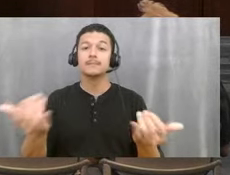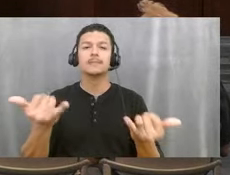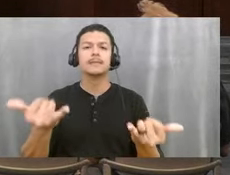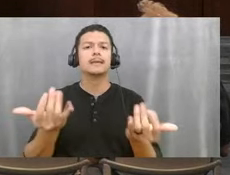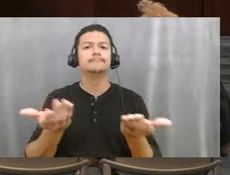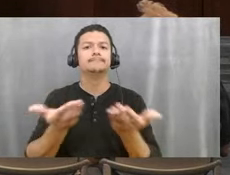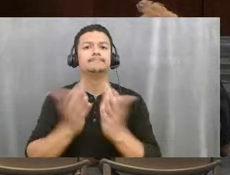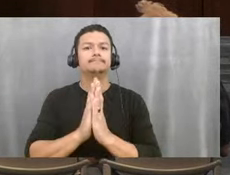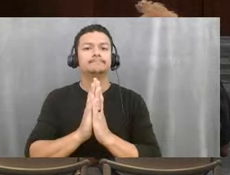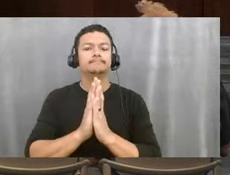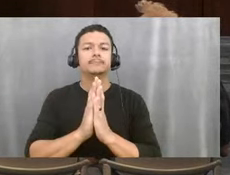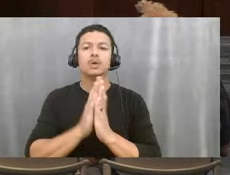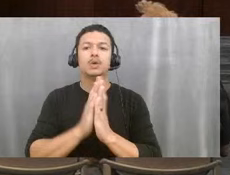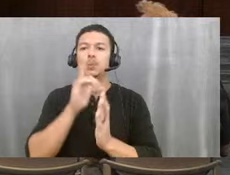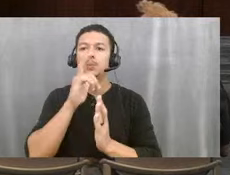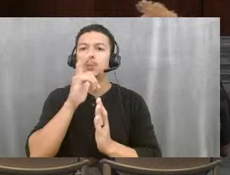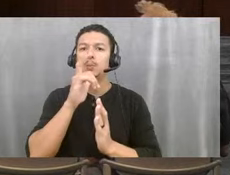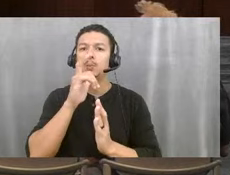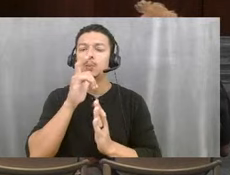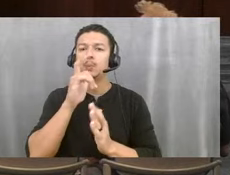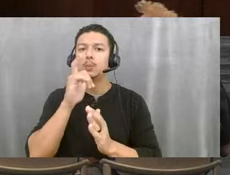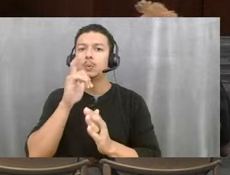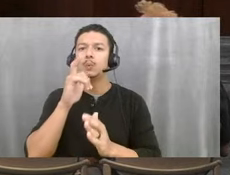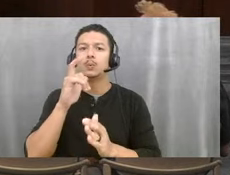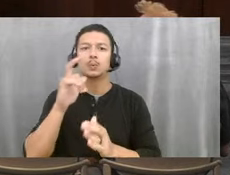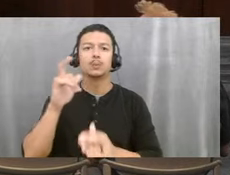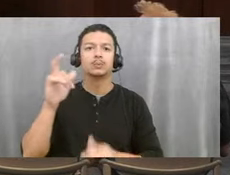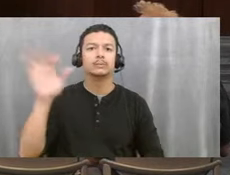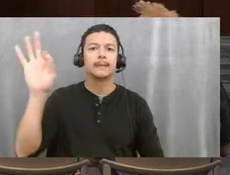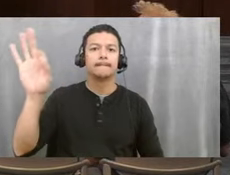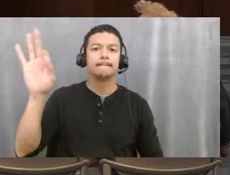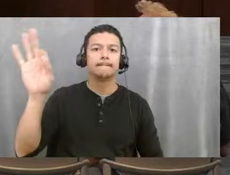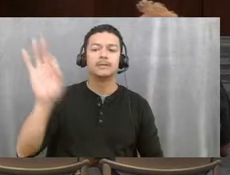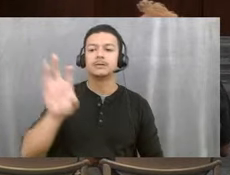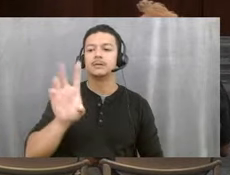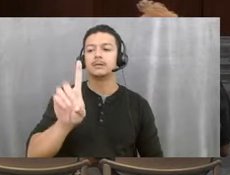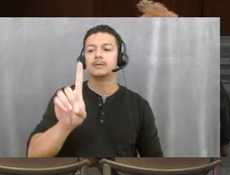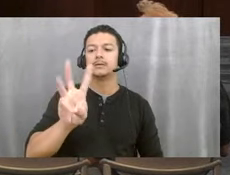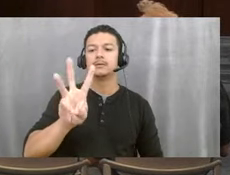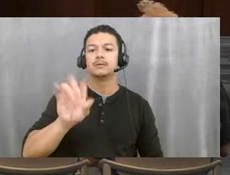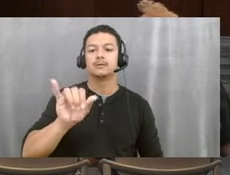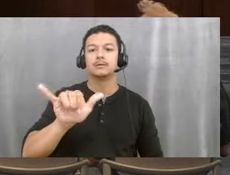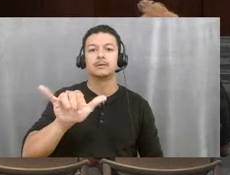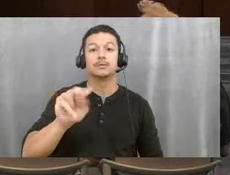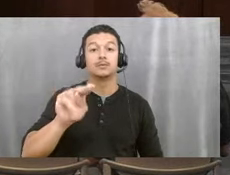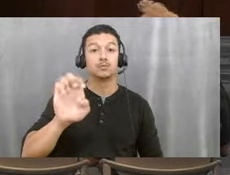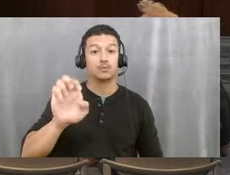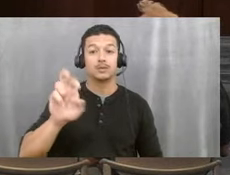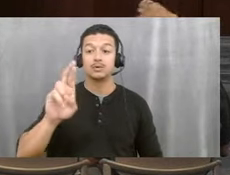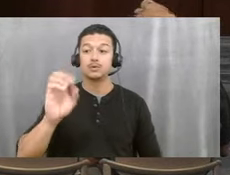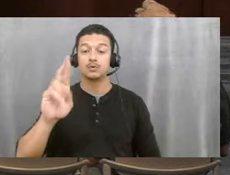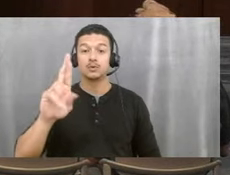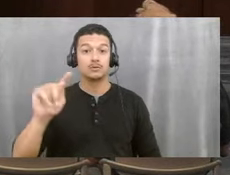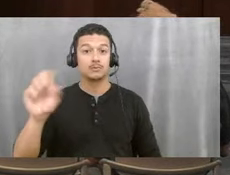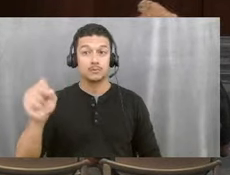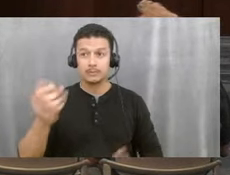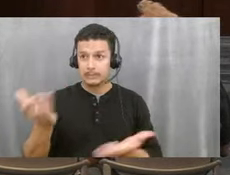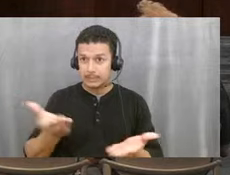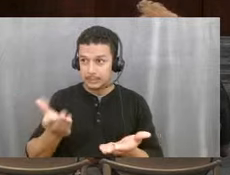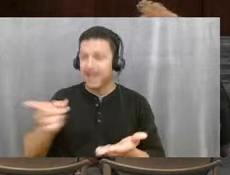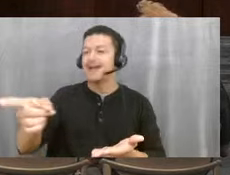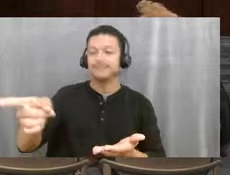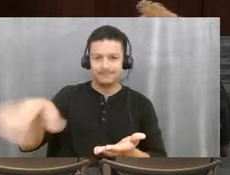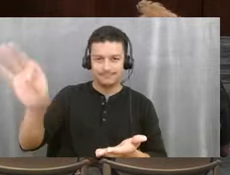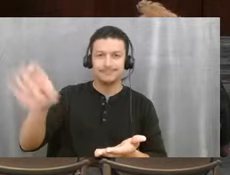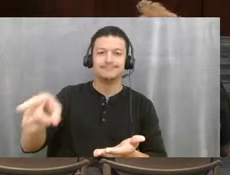will be led by Pastor Dwayne Roberts from Calvary Chapel. Is he here this evening? Pastor Dwayne, there you are. And followed